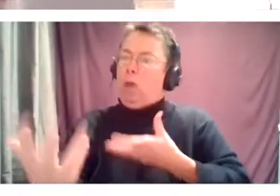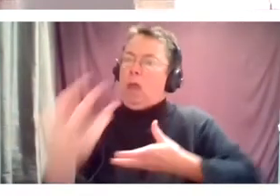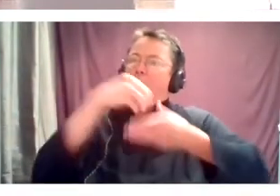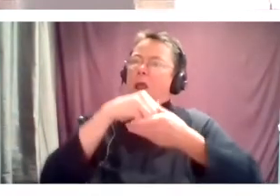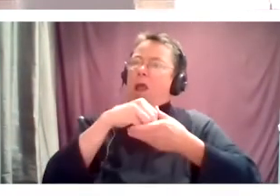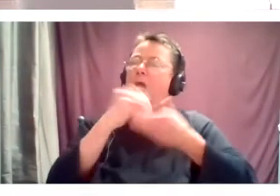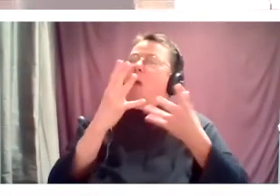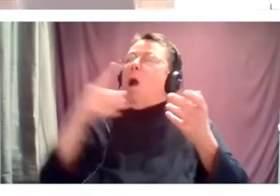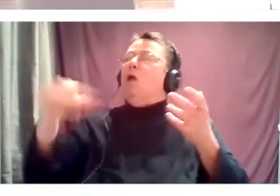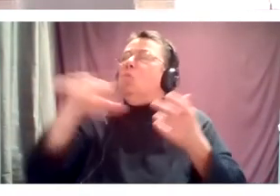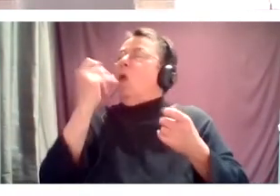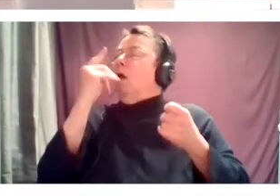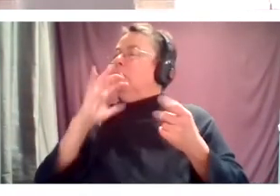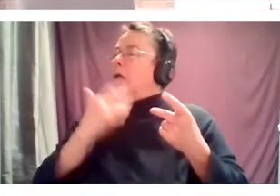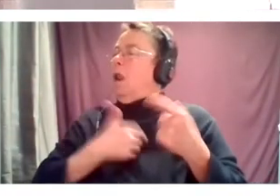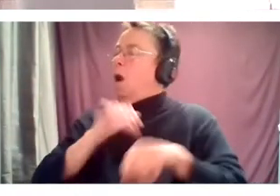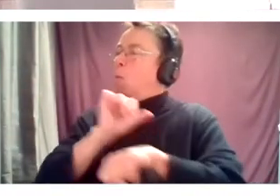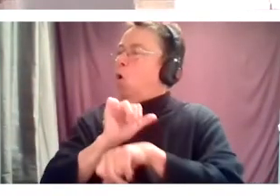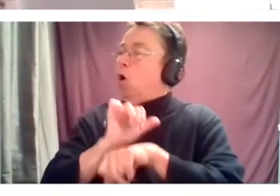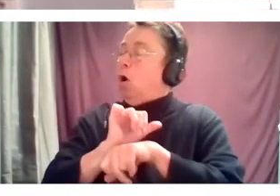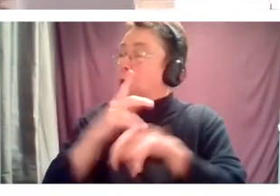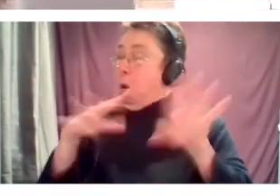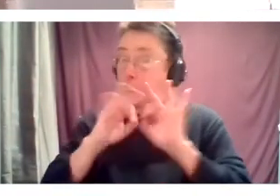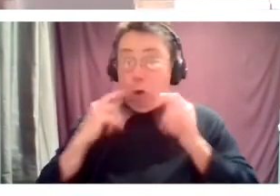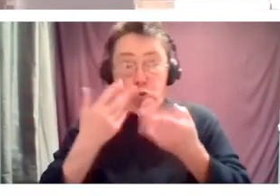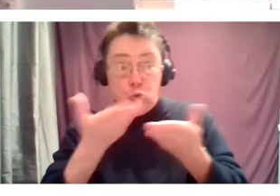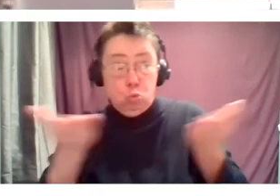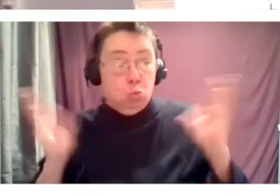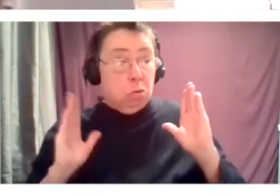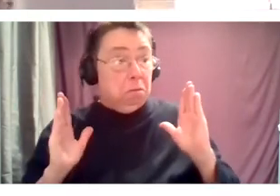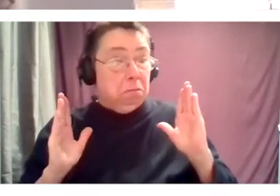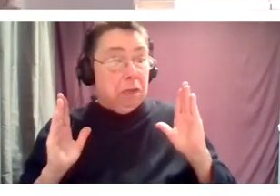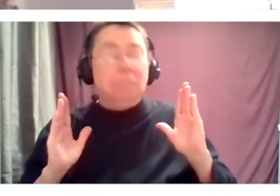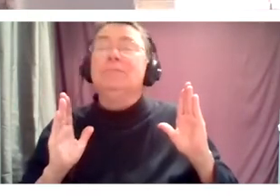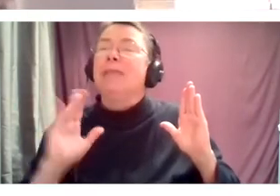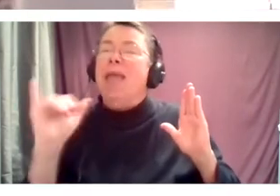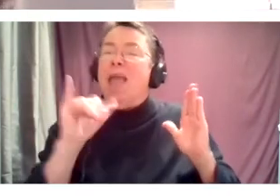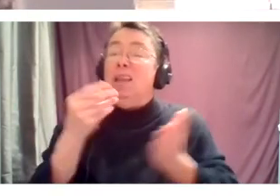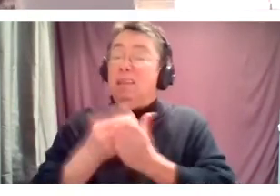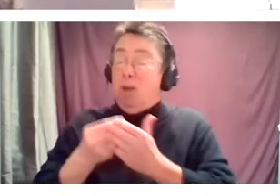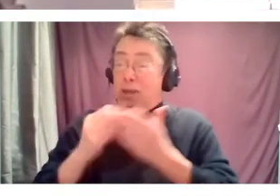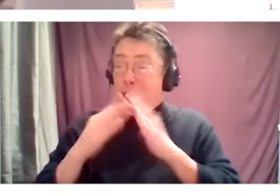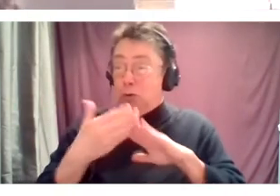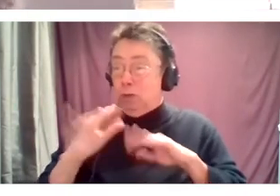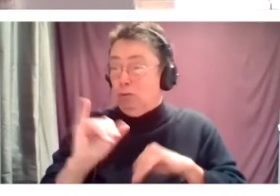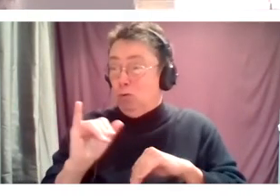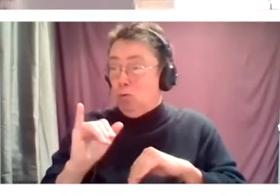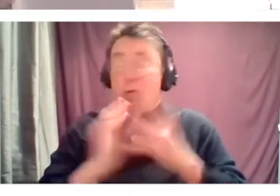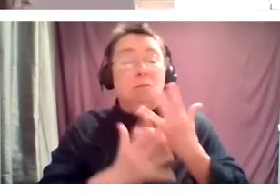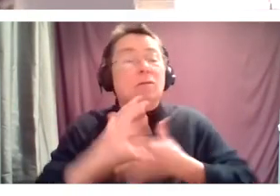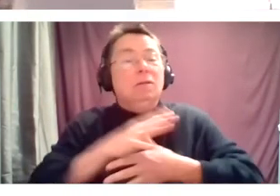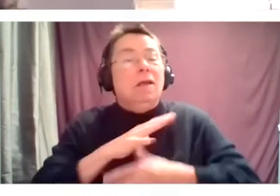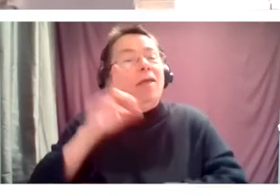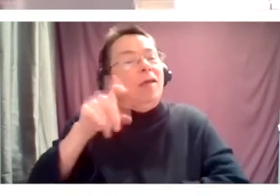How is it important to them? And then like, I'm going to say it, the funding community, these priorities have to be important to them